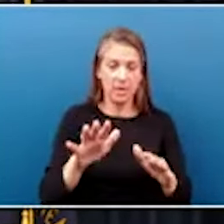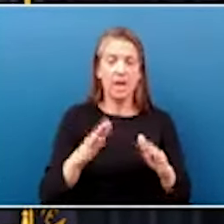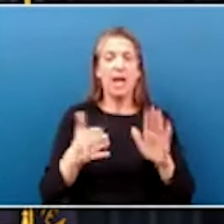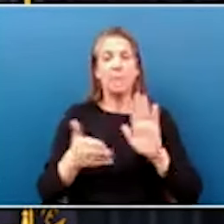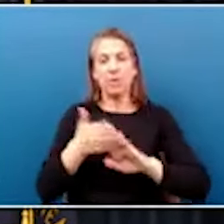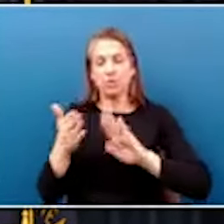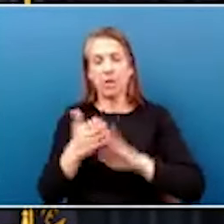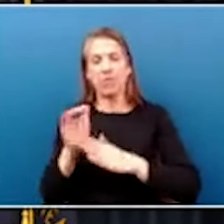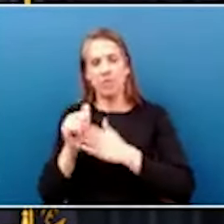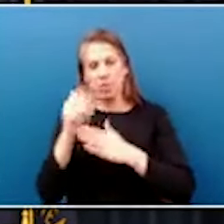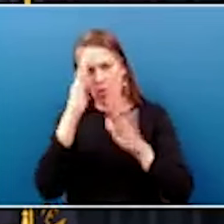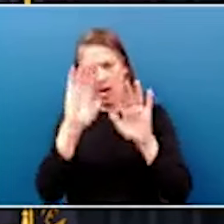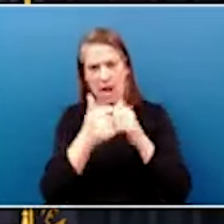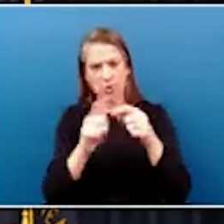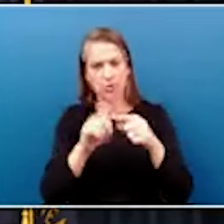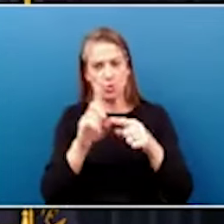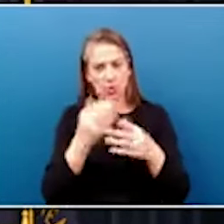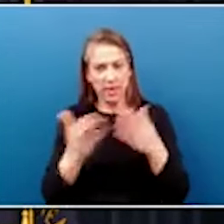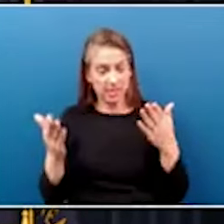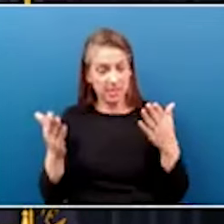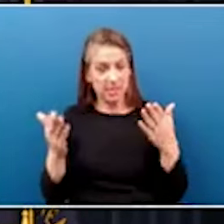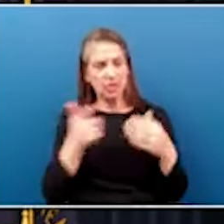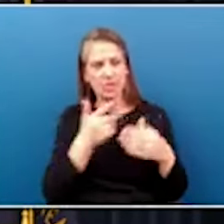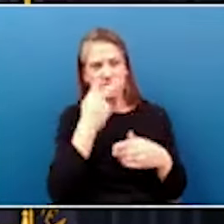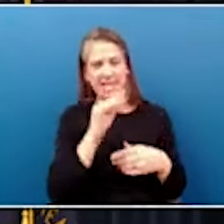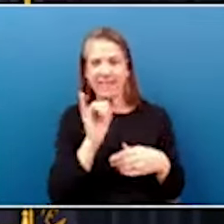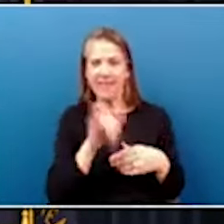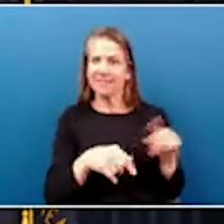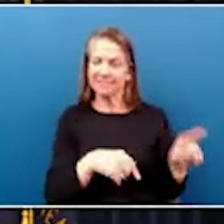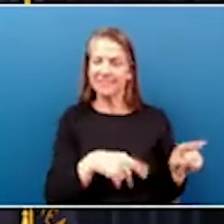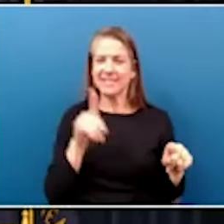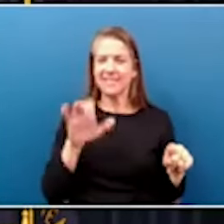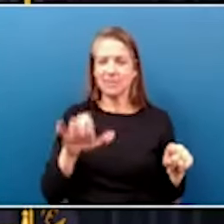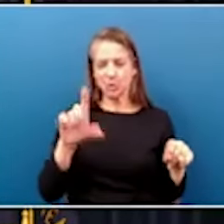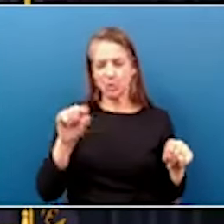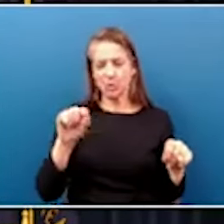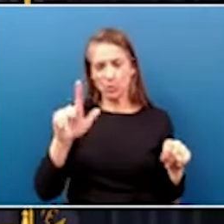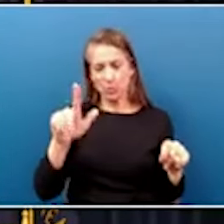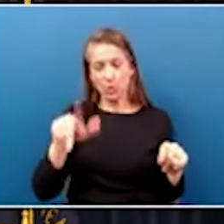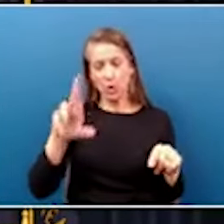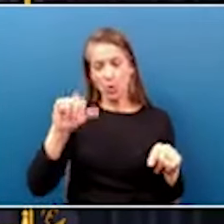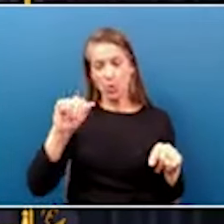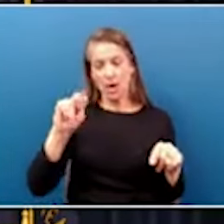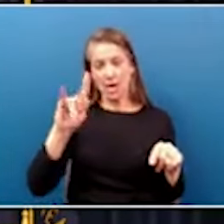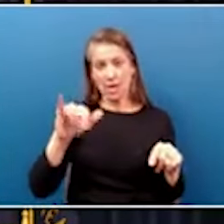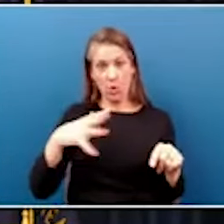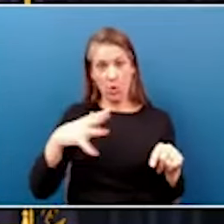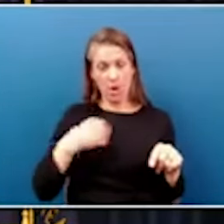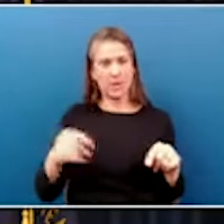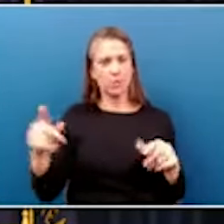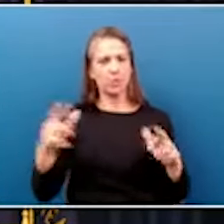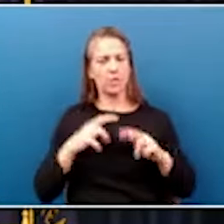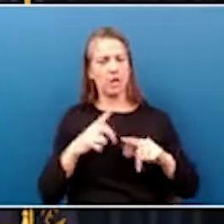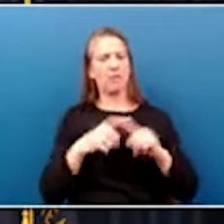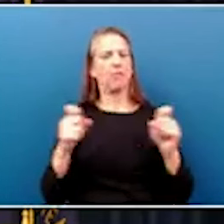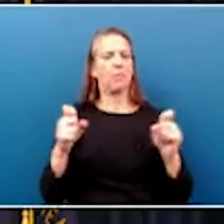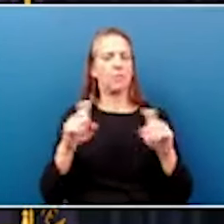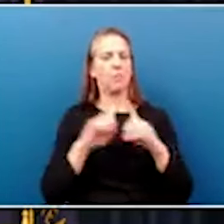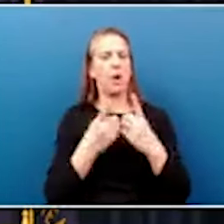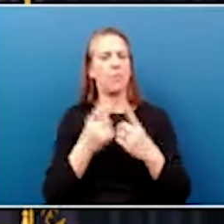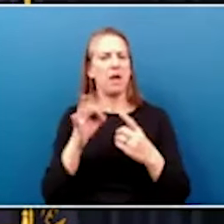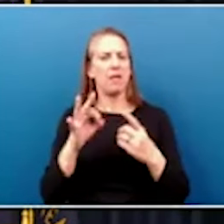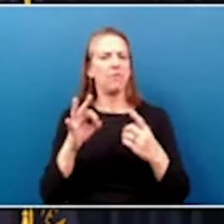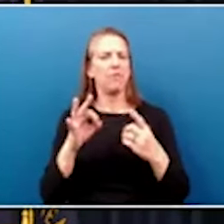things done. We've seen it firsthand. In December 2023, Randy White retired from the Department of Corrections after 27 years of